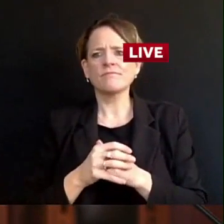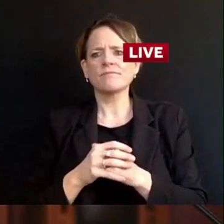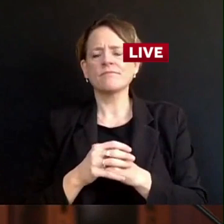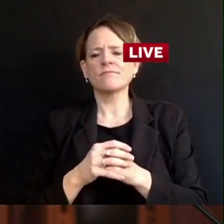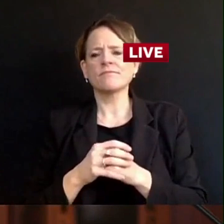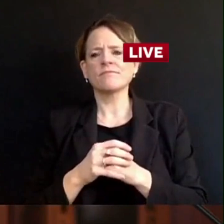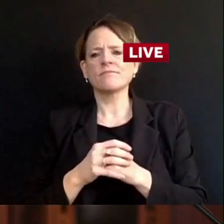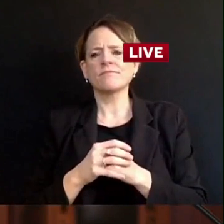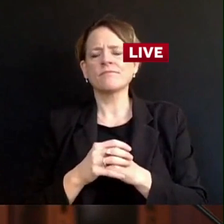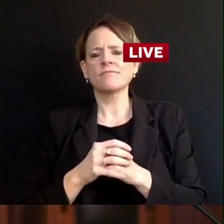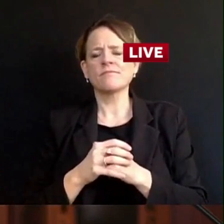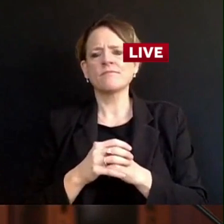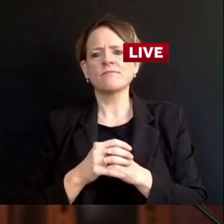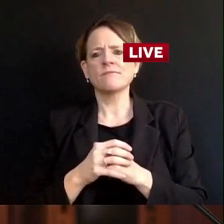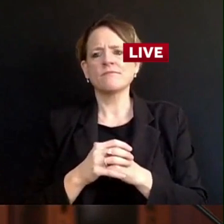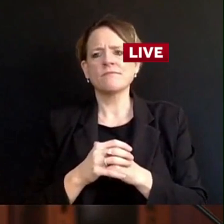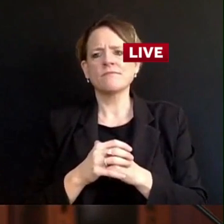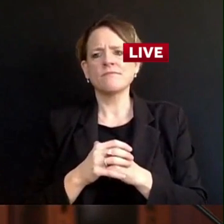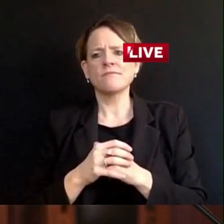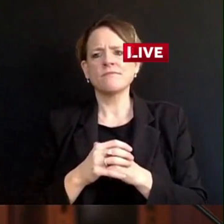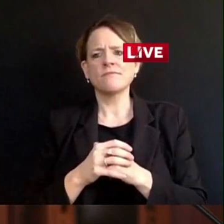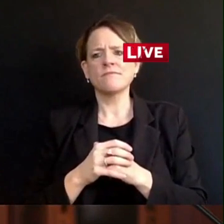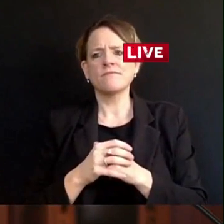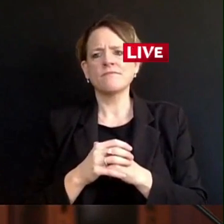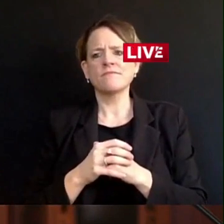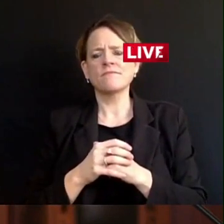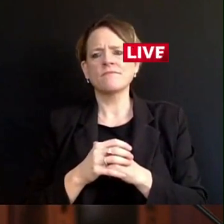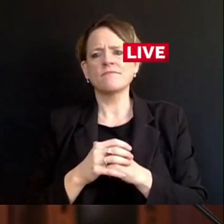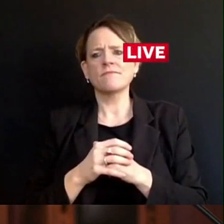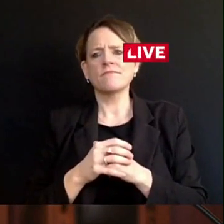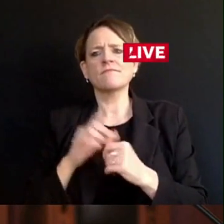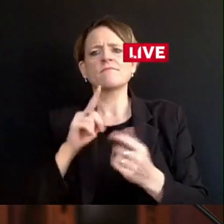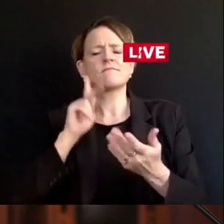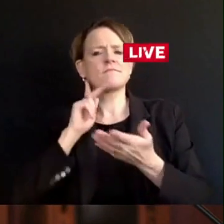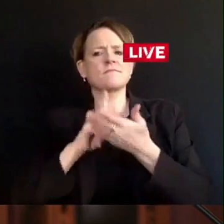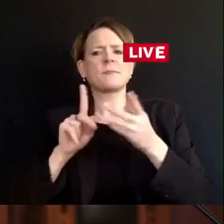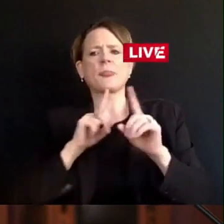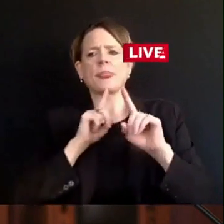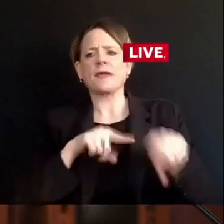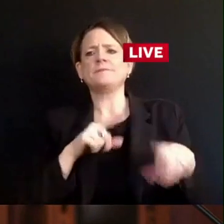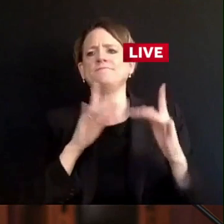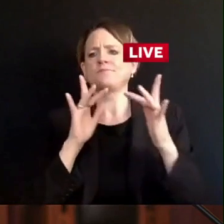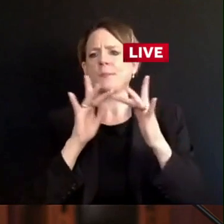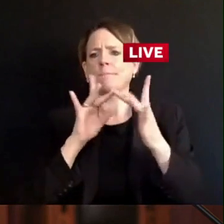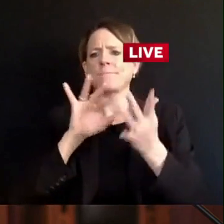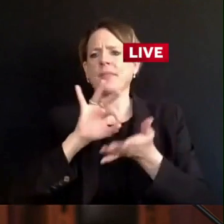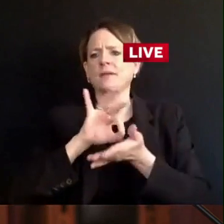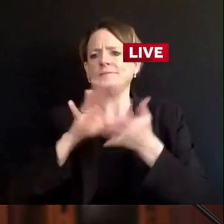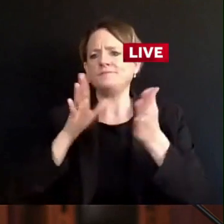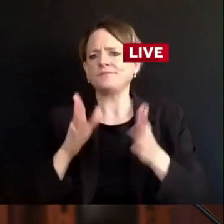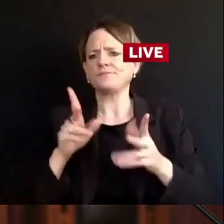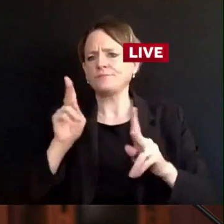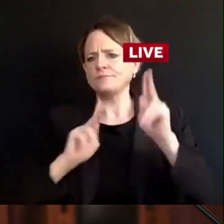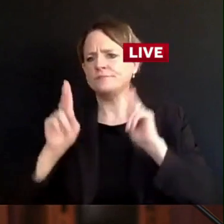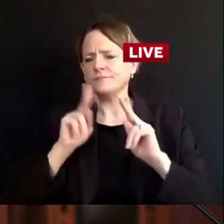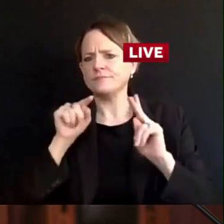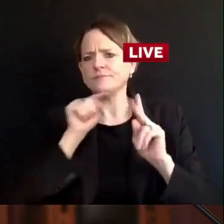an event or a function or a location. And so